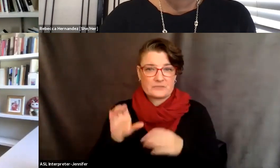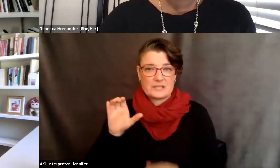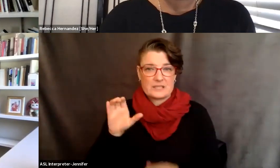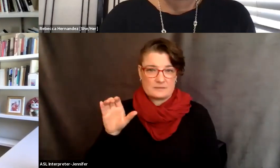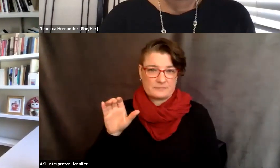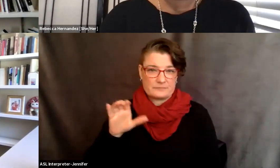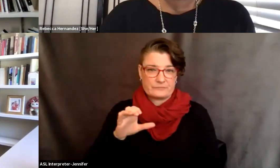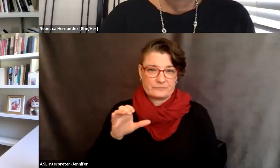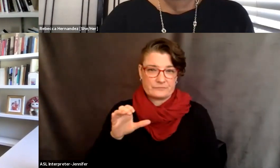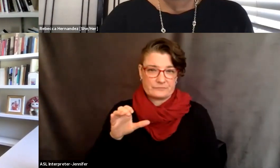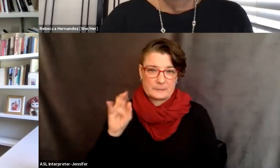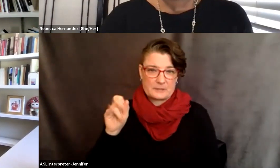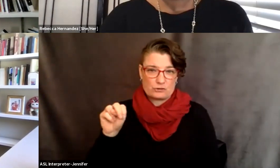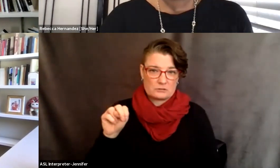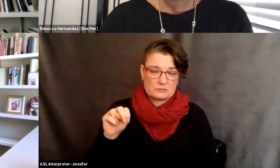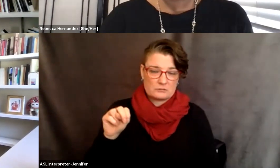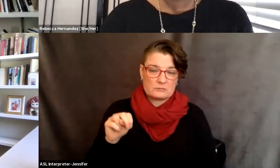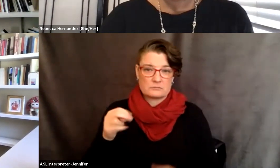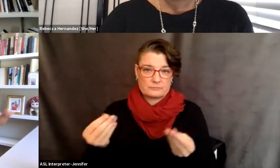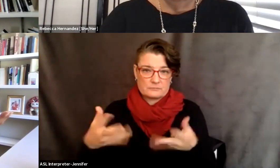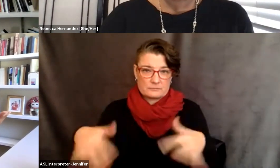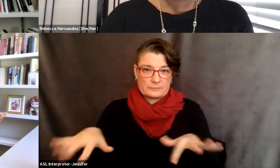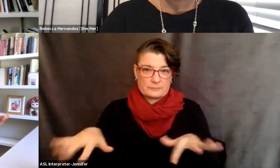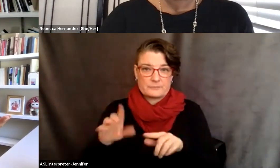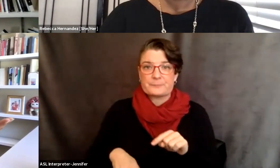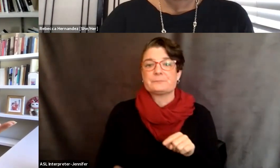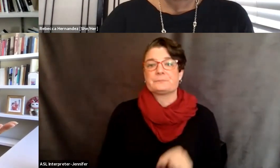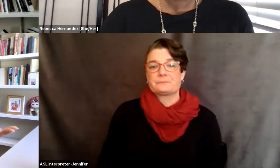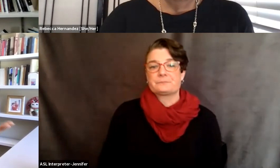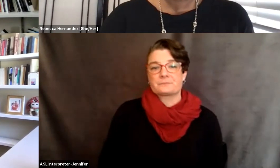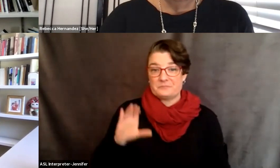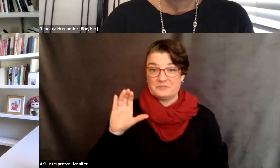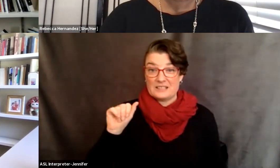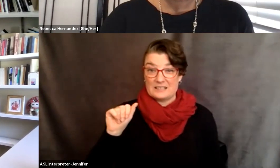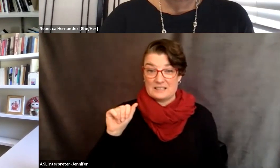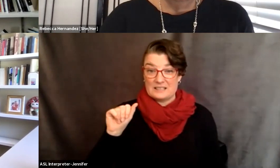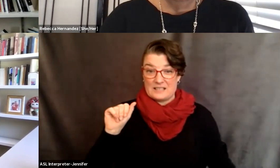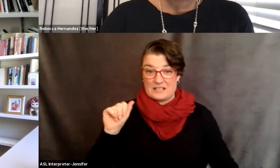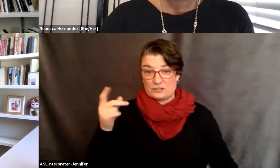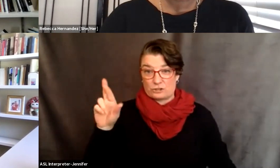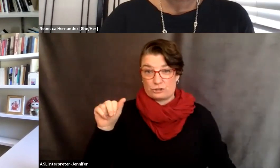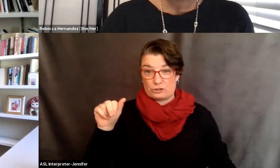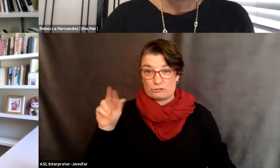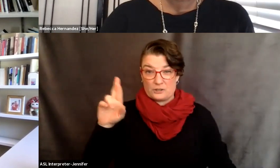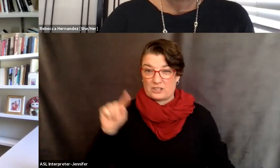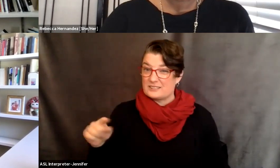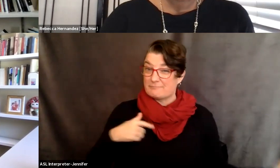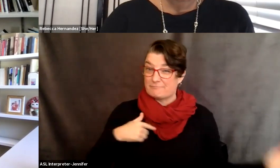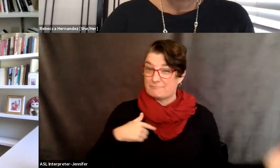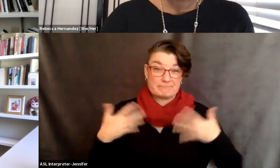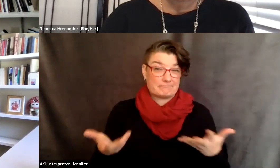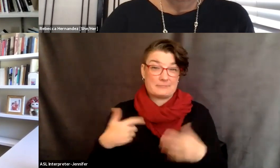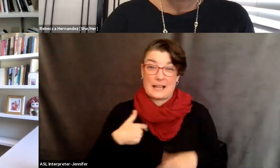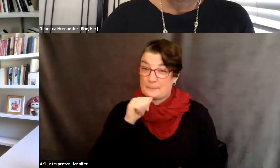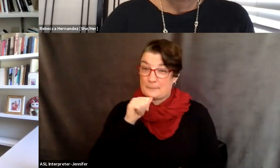So, um, I, you know, I'm going to also just admit my ignorance. I, I'm not sure the missions that